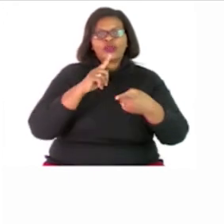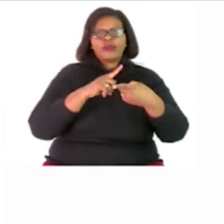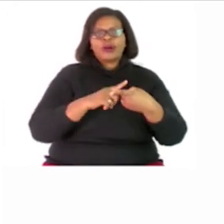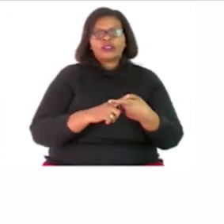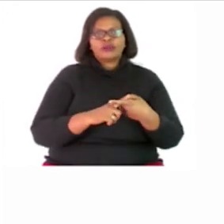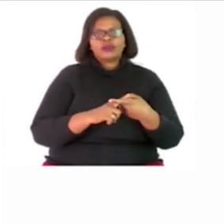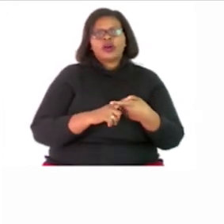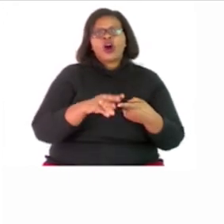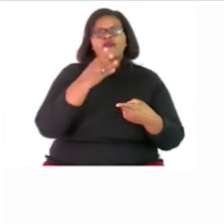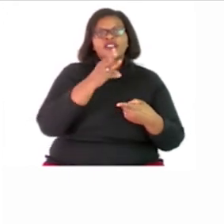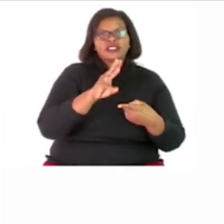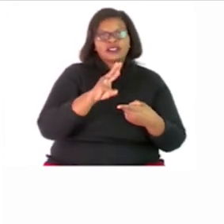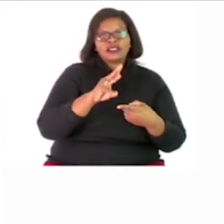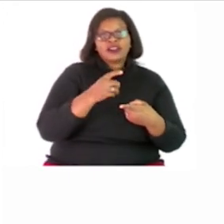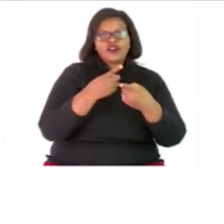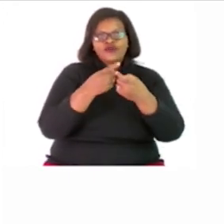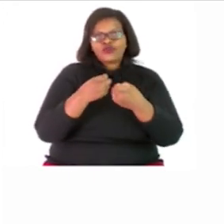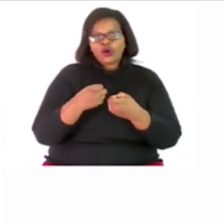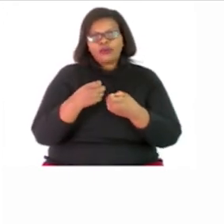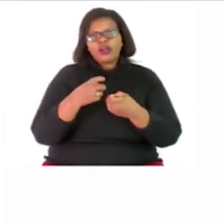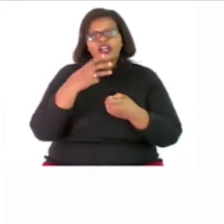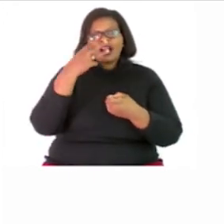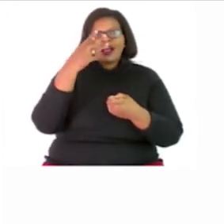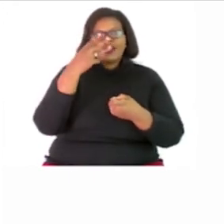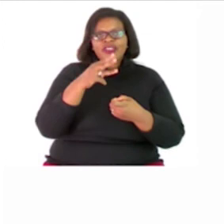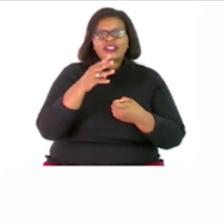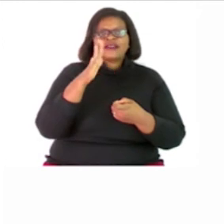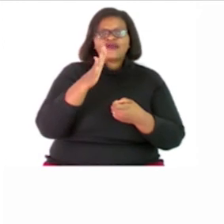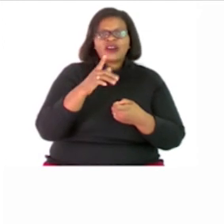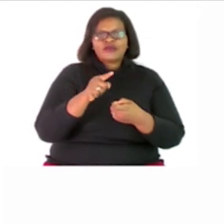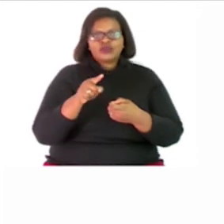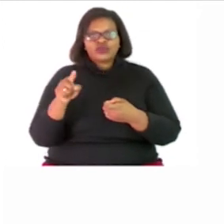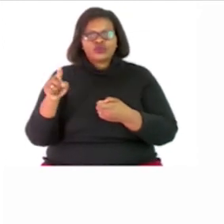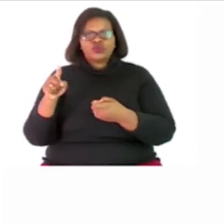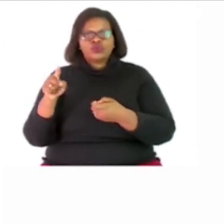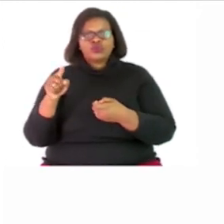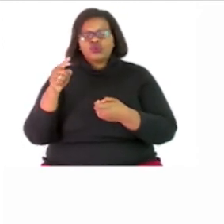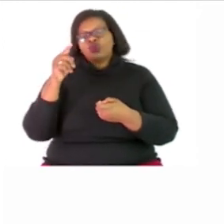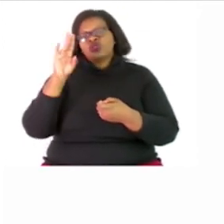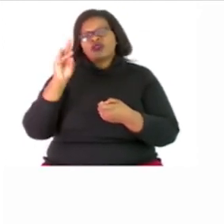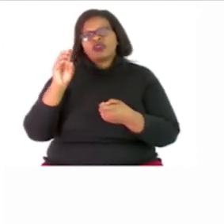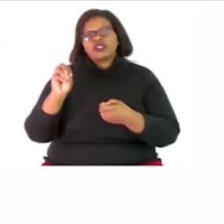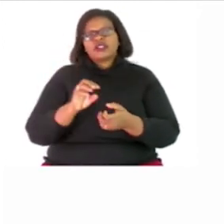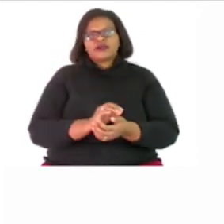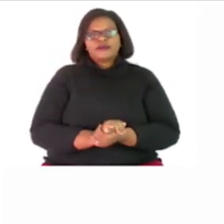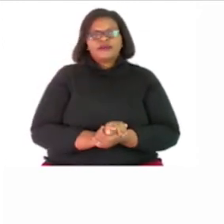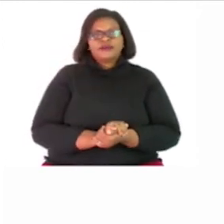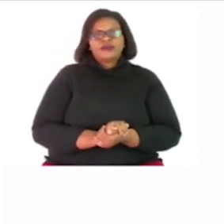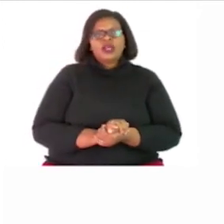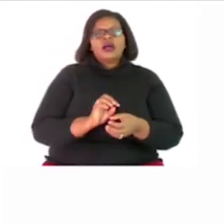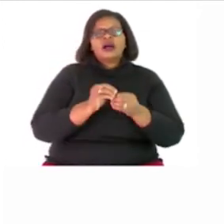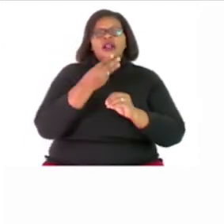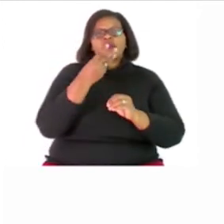of six between thirty five and seventy number three